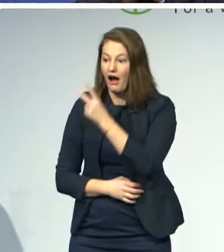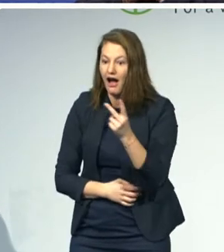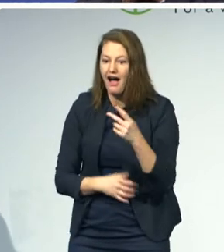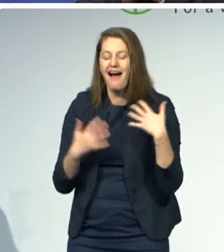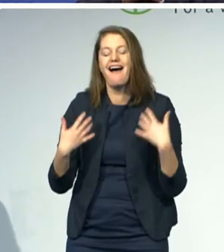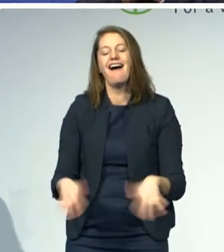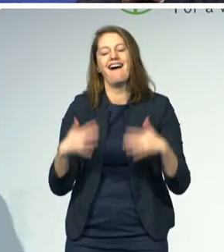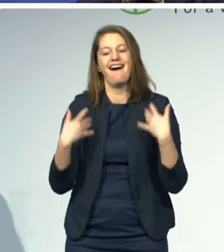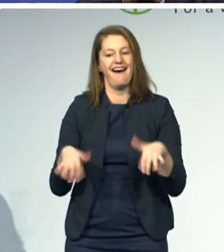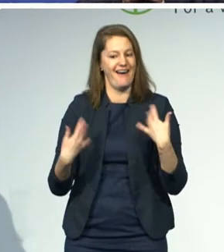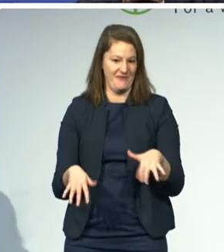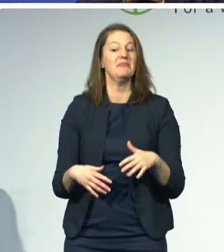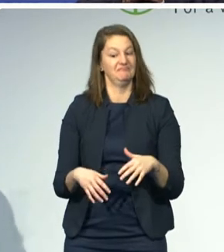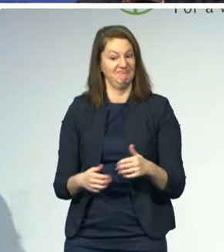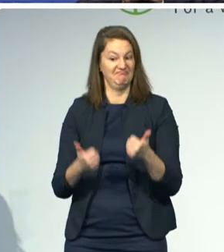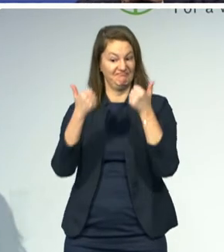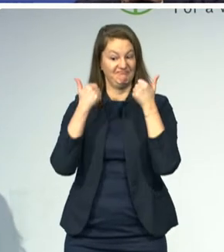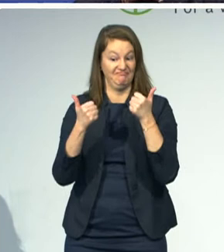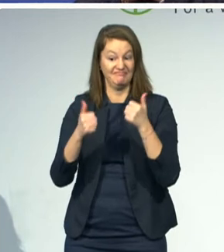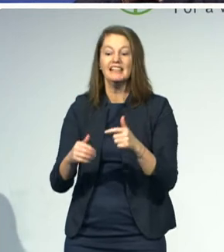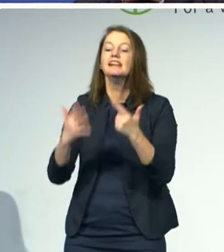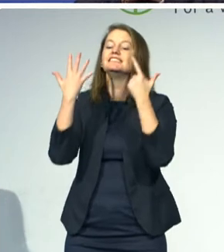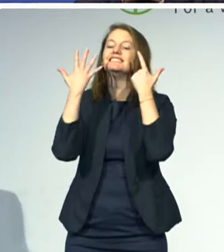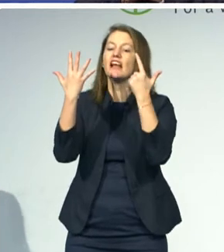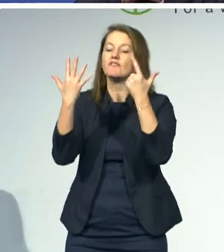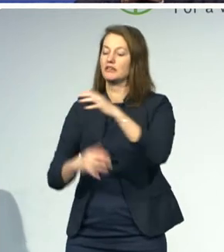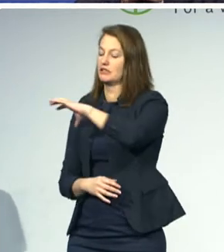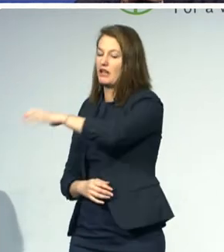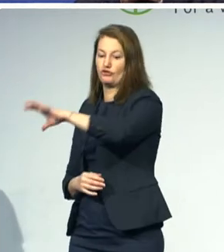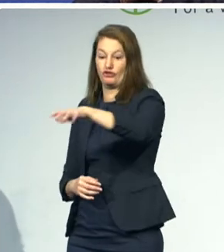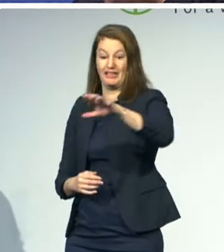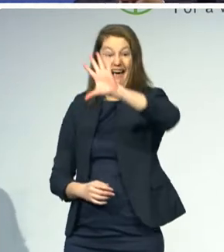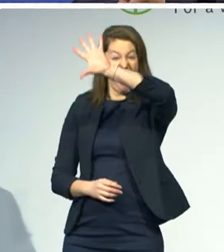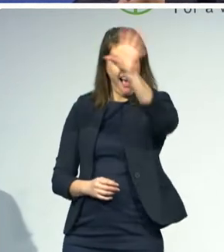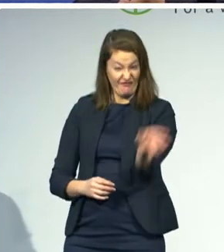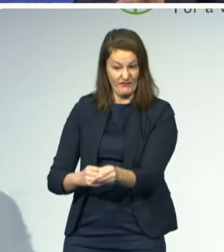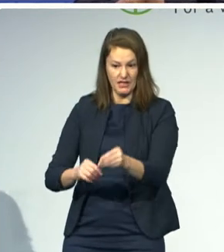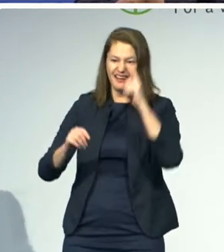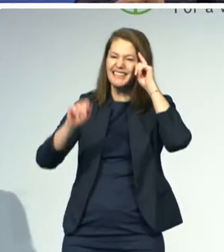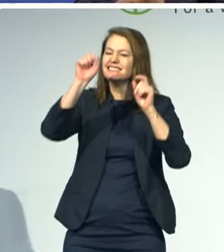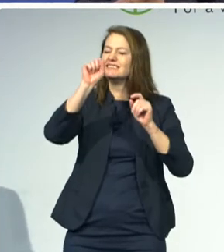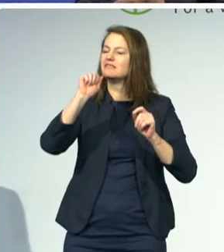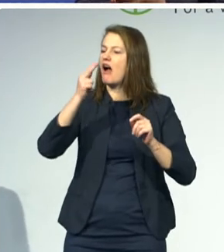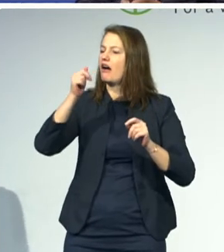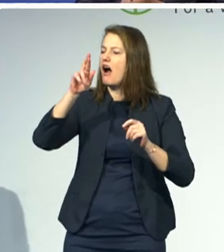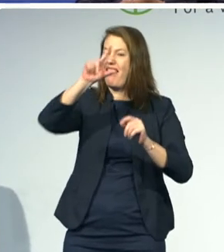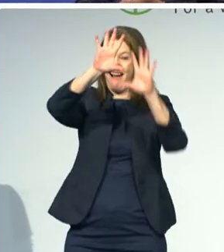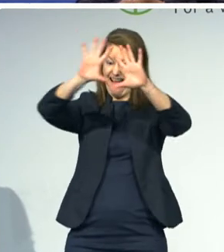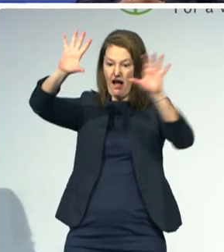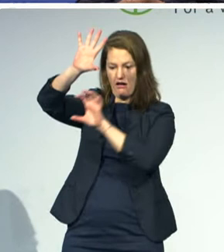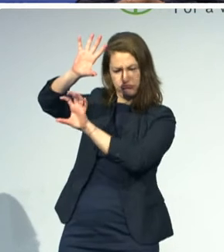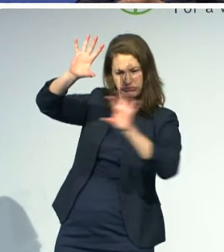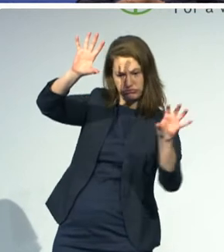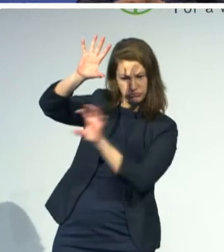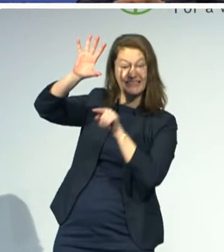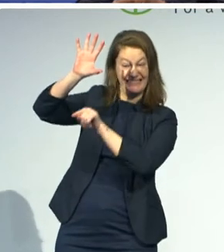different sub-Saharan African countries. These ranged from strengthening data systems to the creation of